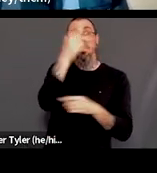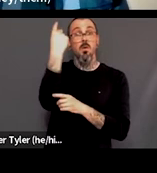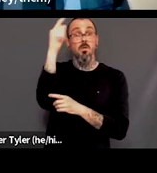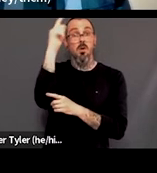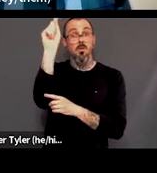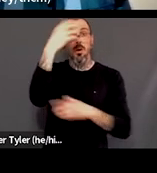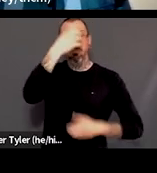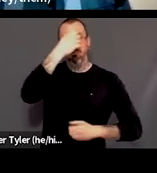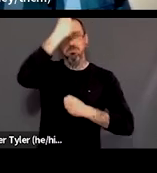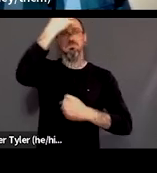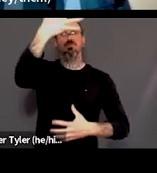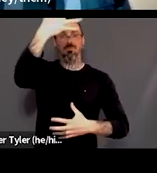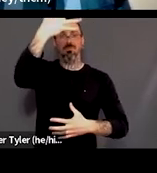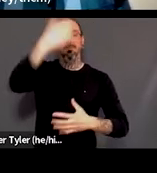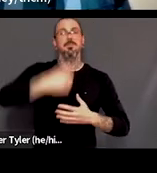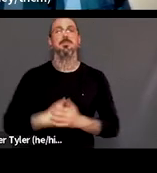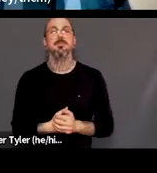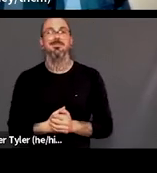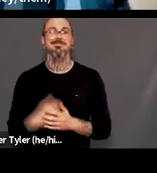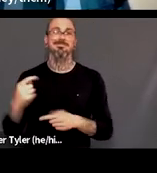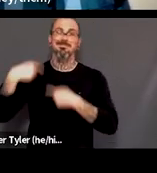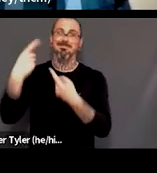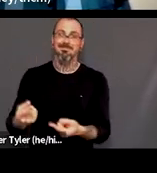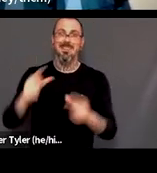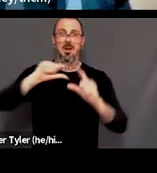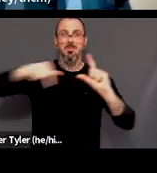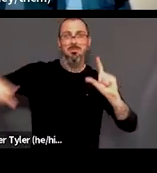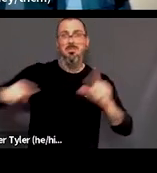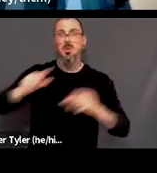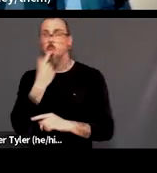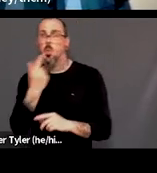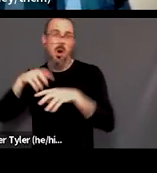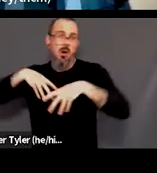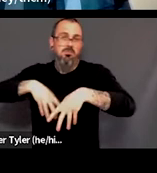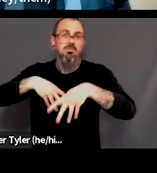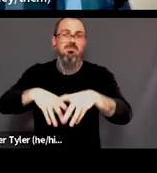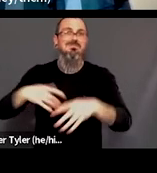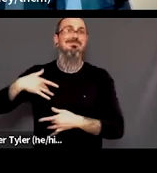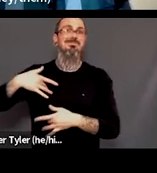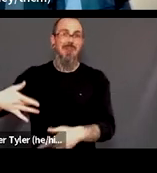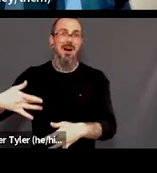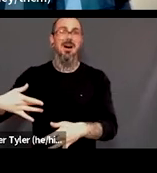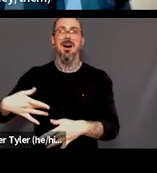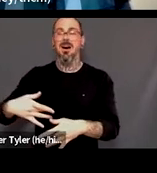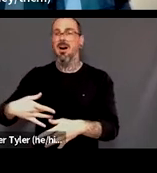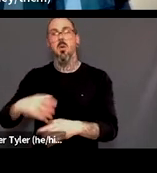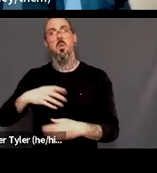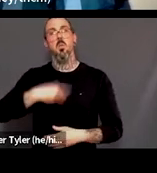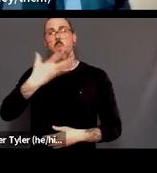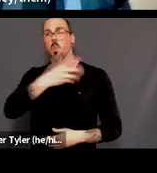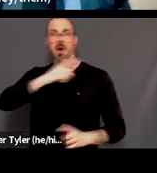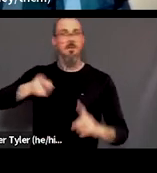has been whitewashed to erase significant contributions by black brown and indigenous queer trans and two-spirit people